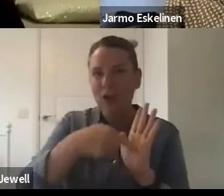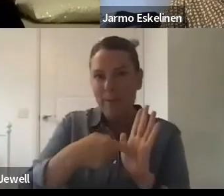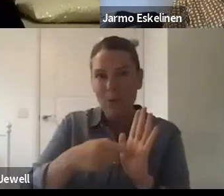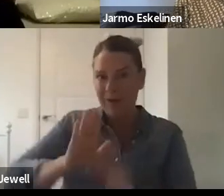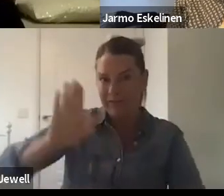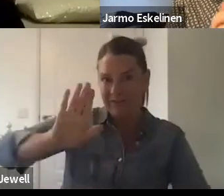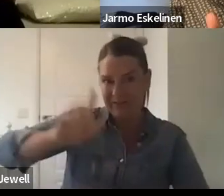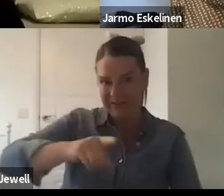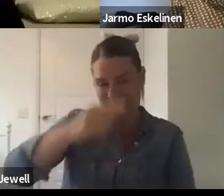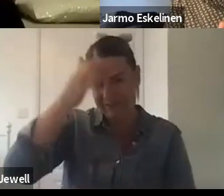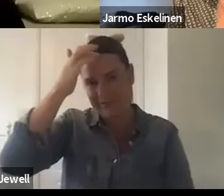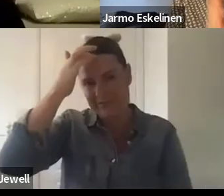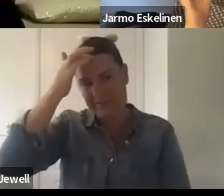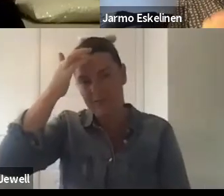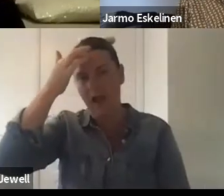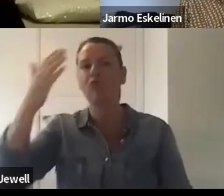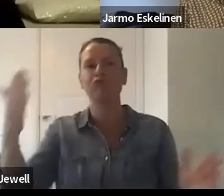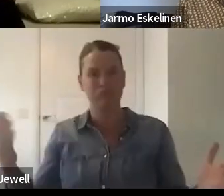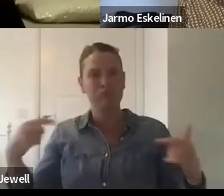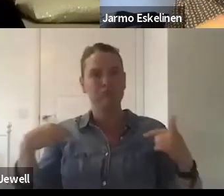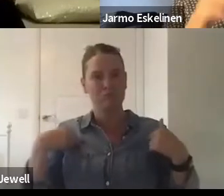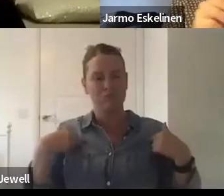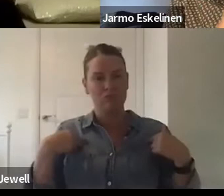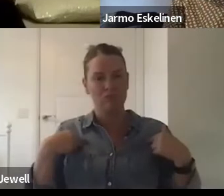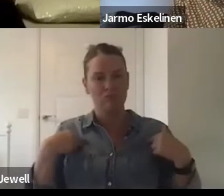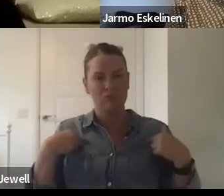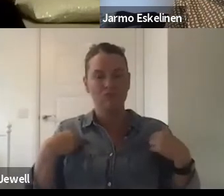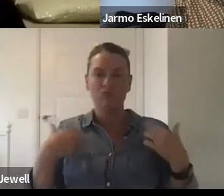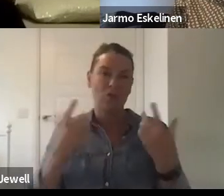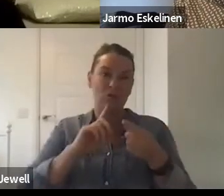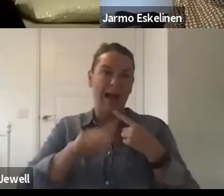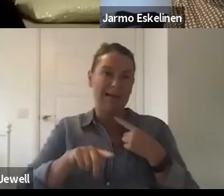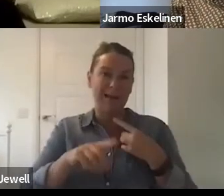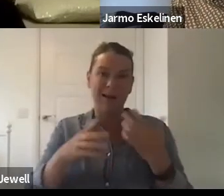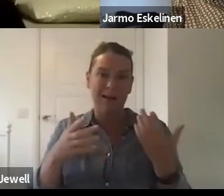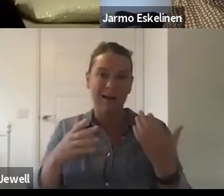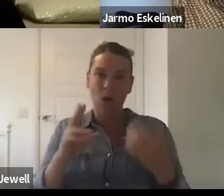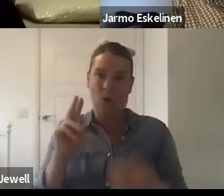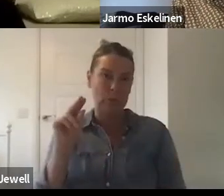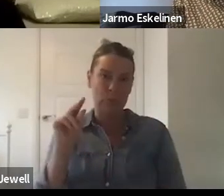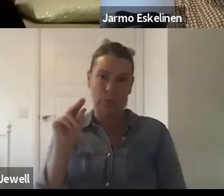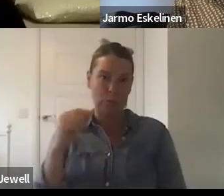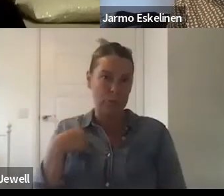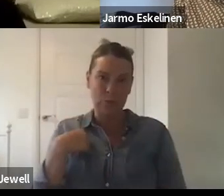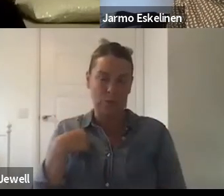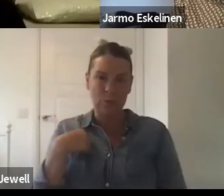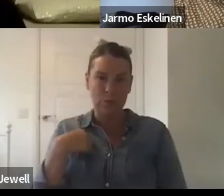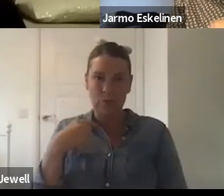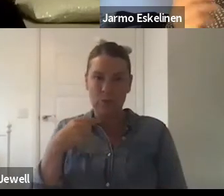Well, frankly speaking, as as the answer to the key question, no, I don't think we have yet done it.